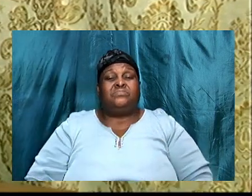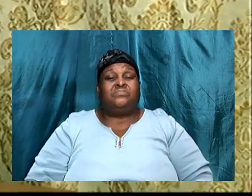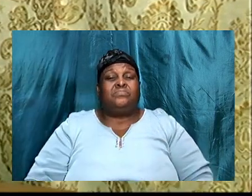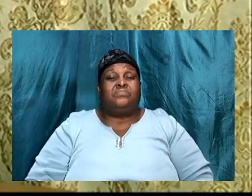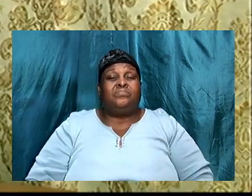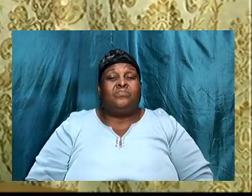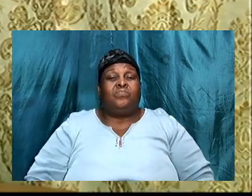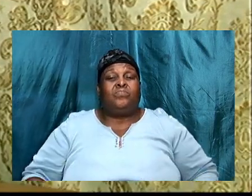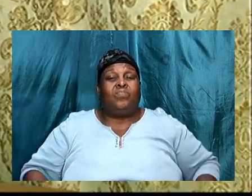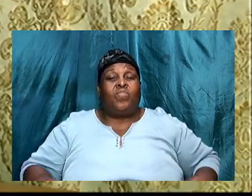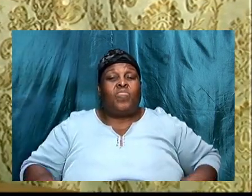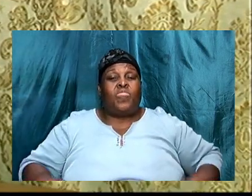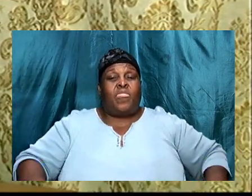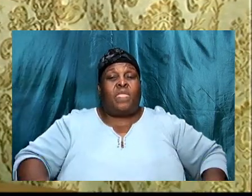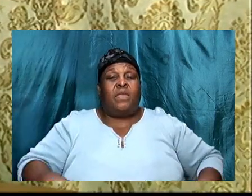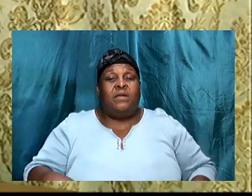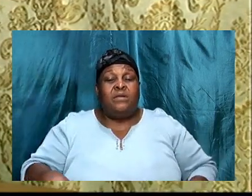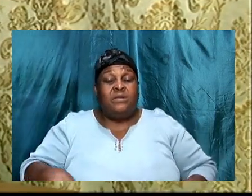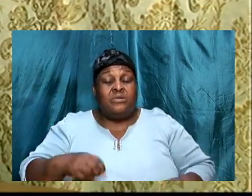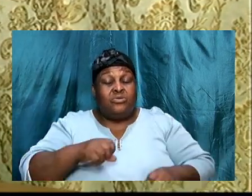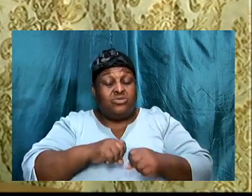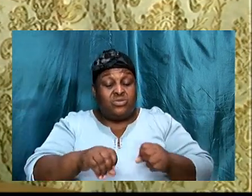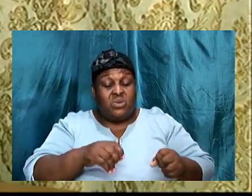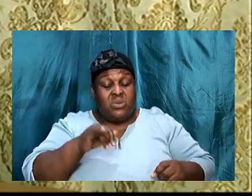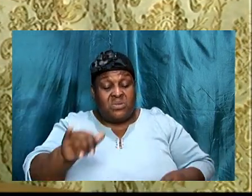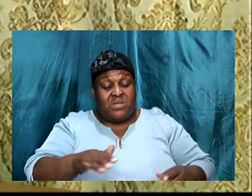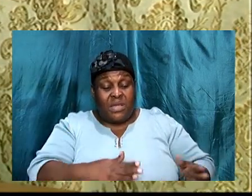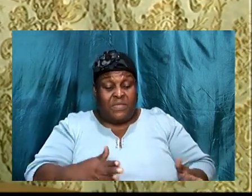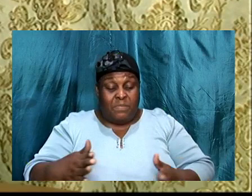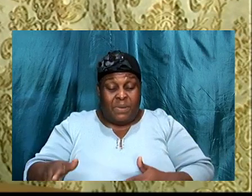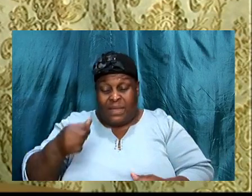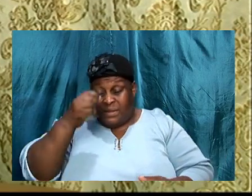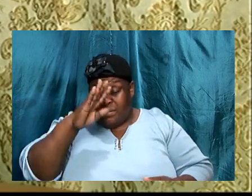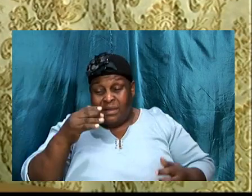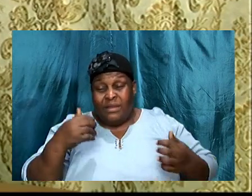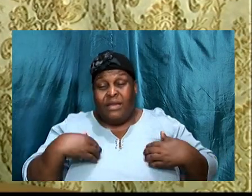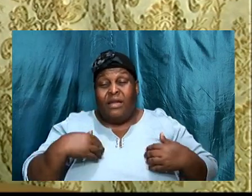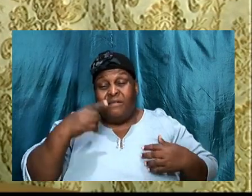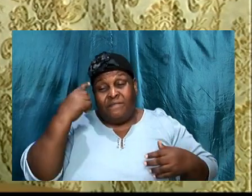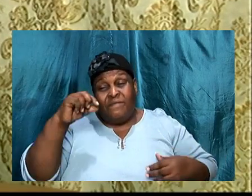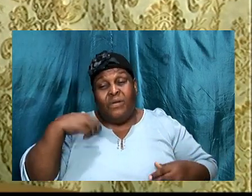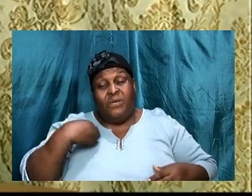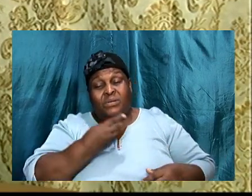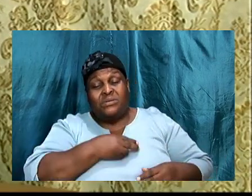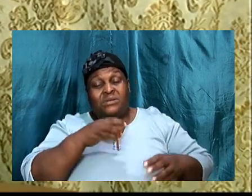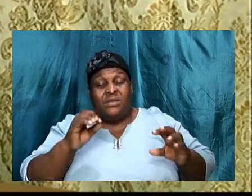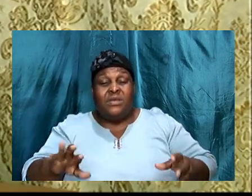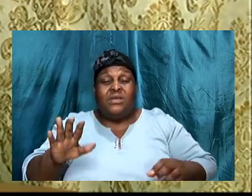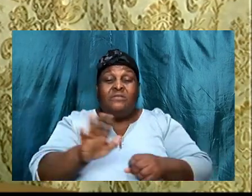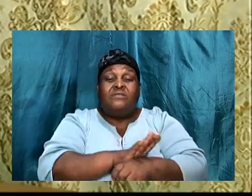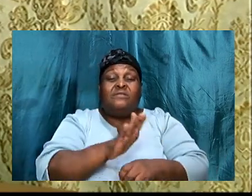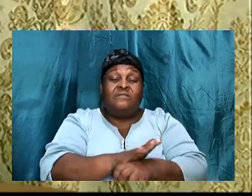It is so, that the plan, that he has for us, can be fulfilled, in our lives.